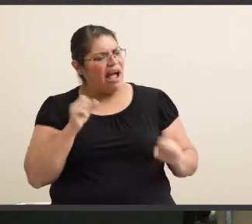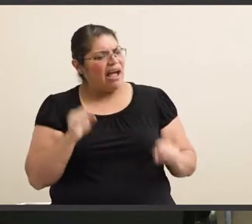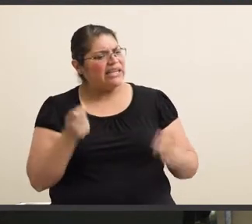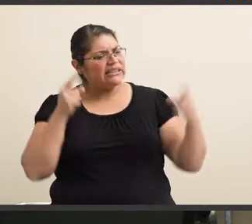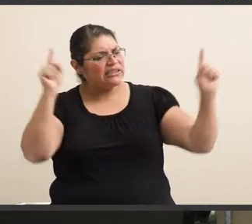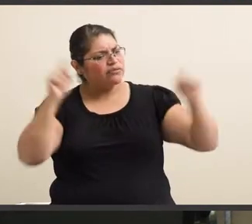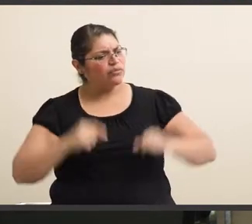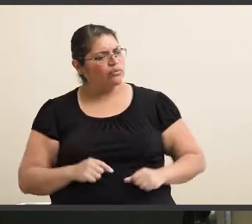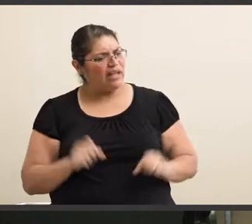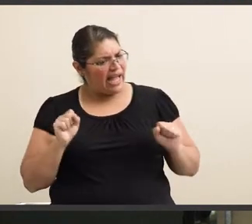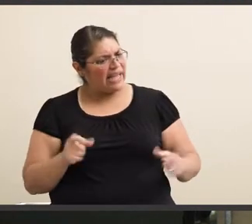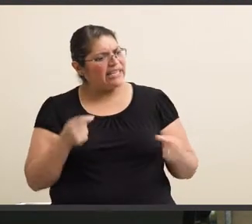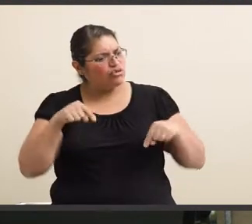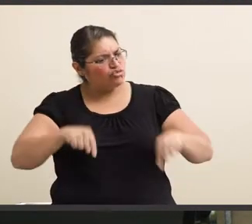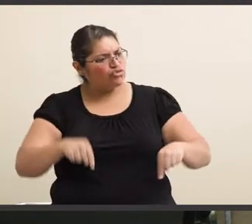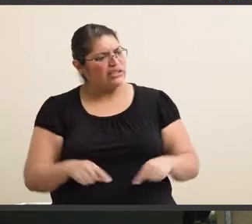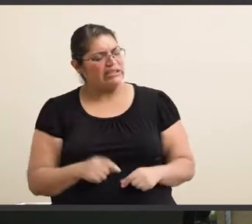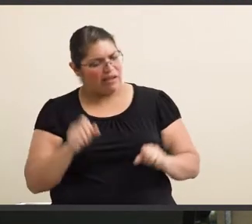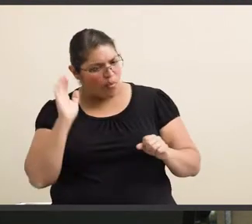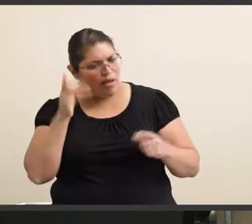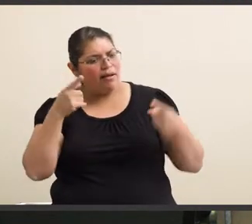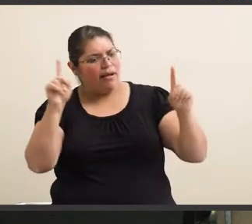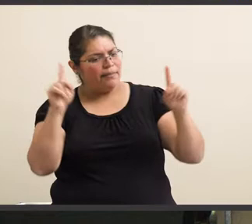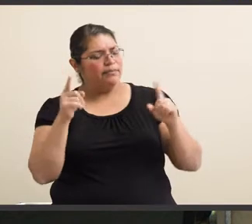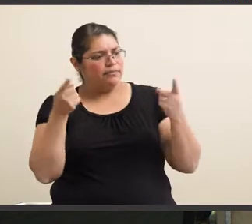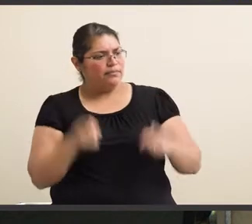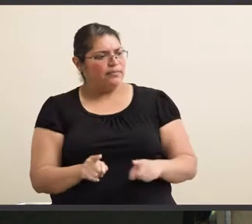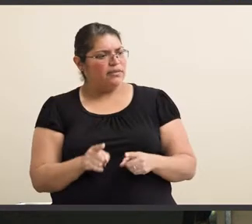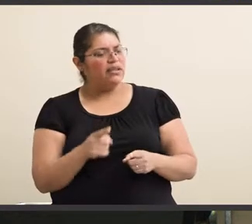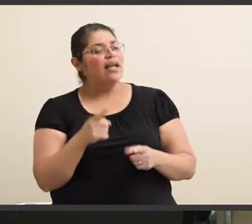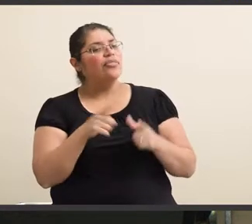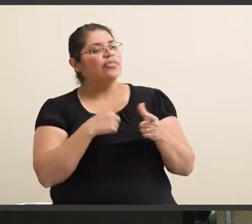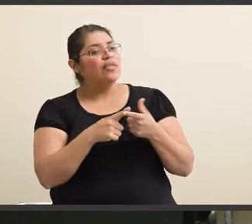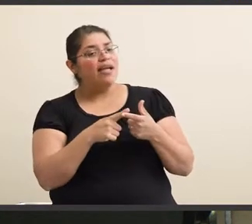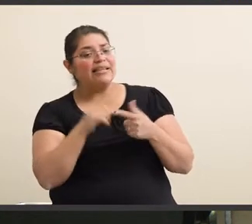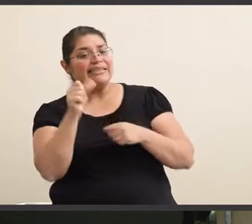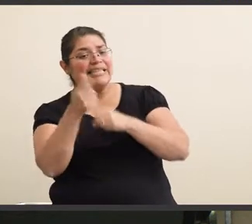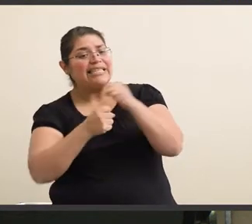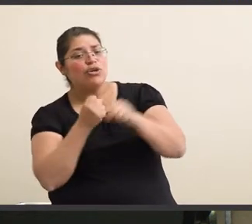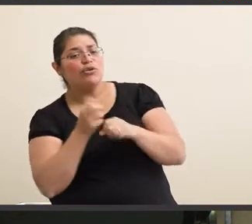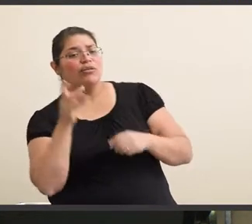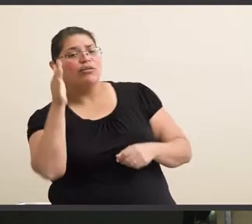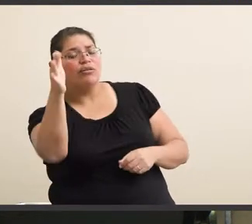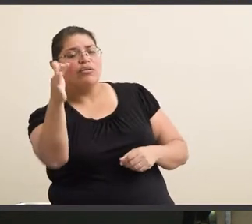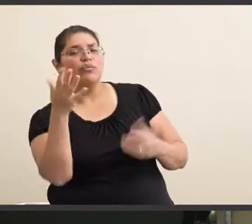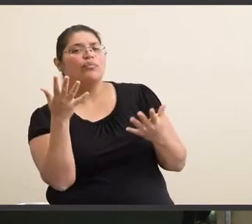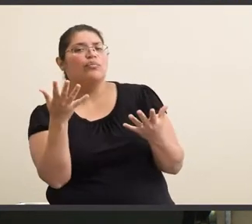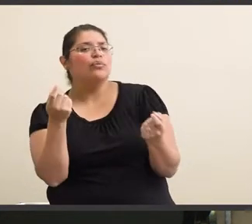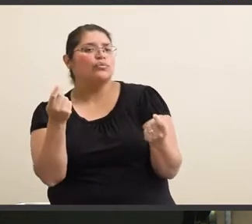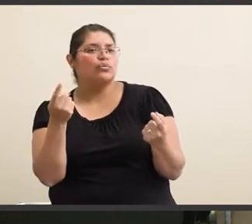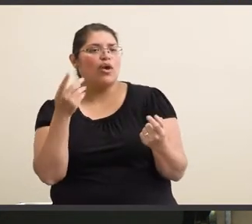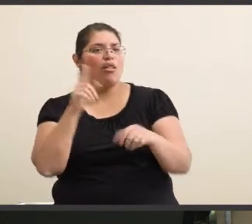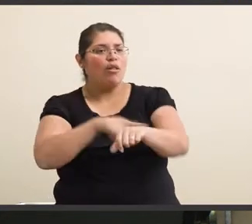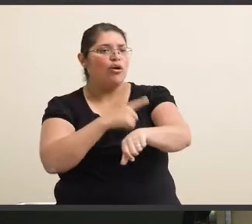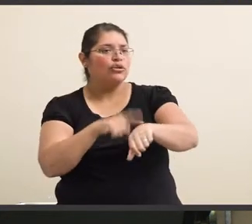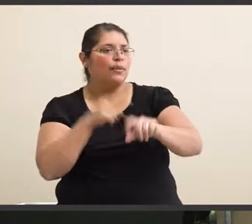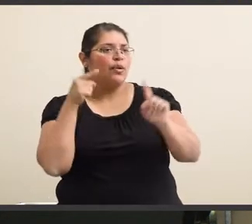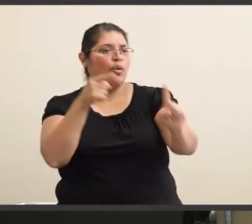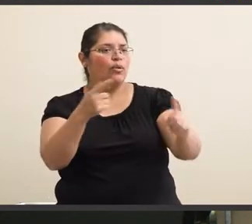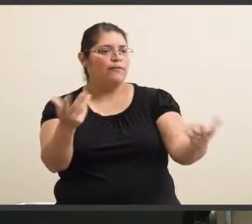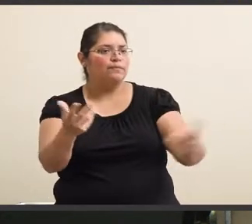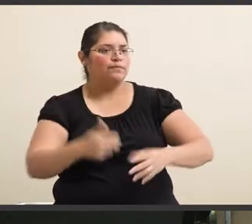successful at this. I can do this. This is going to happen. And then where do you want to be in 10 years? What's your, uh, long-term goal?